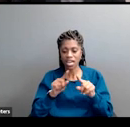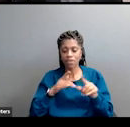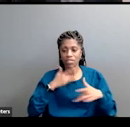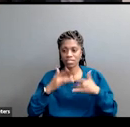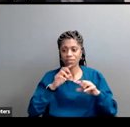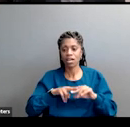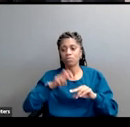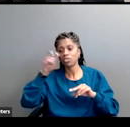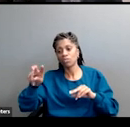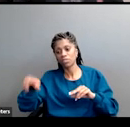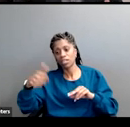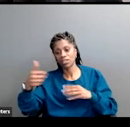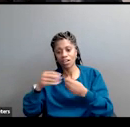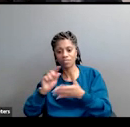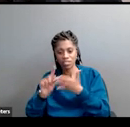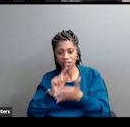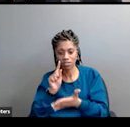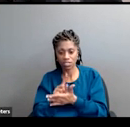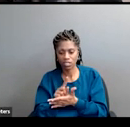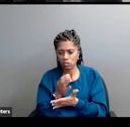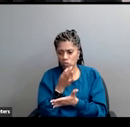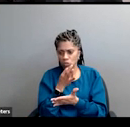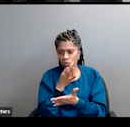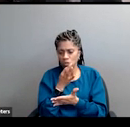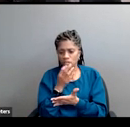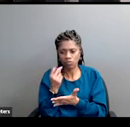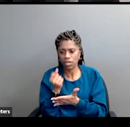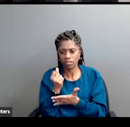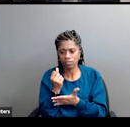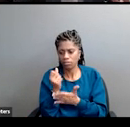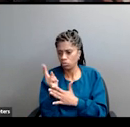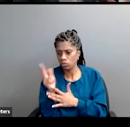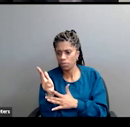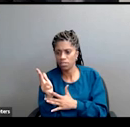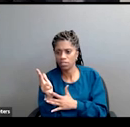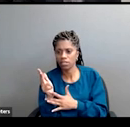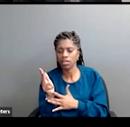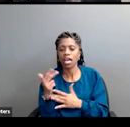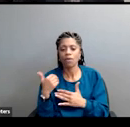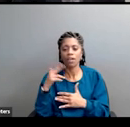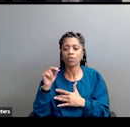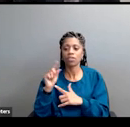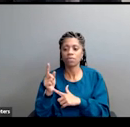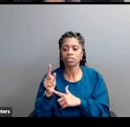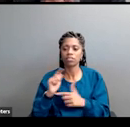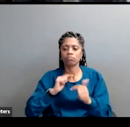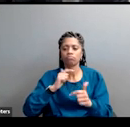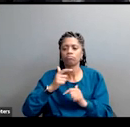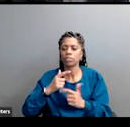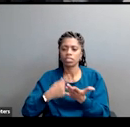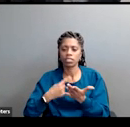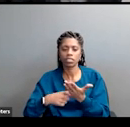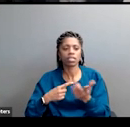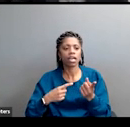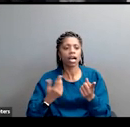excited by the office hours session that's going to come up immediately after this and which we'll have 30 minutes to go back and forth. Let me